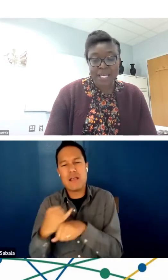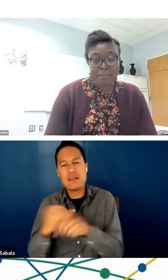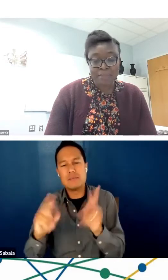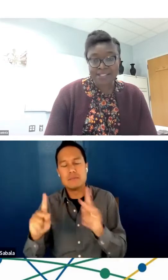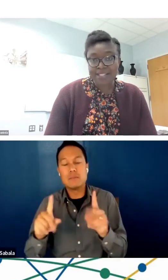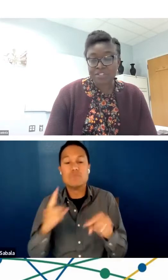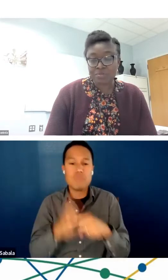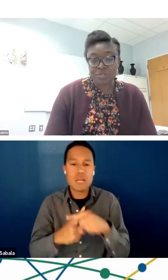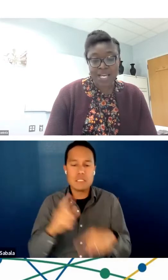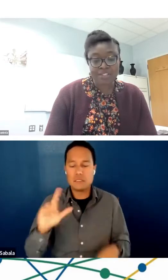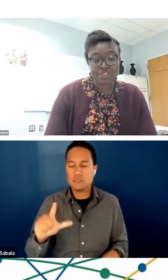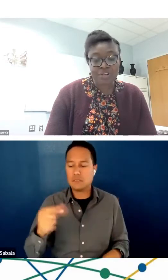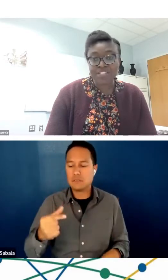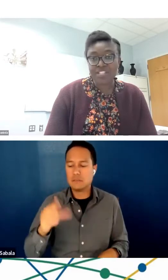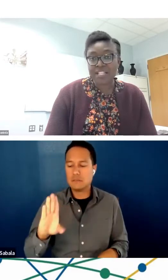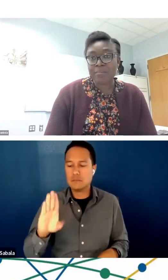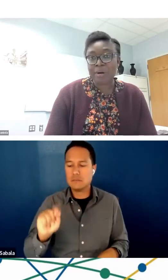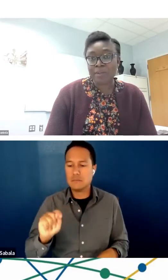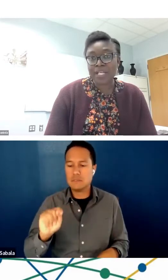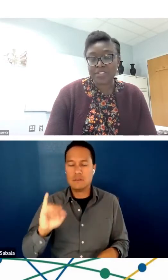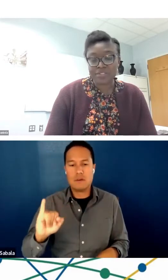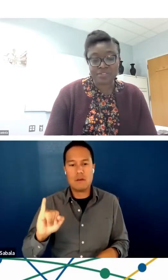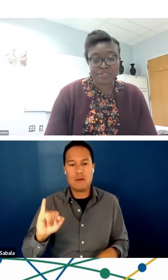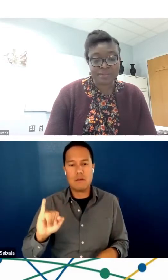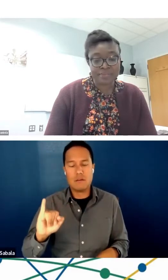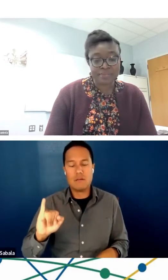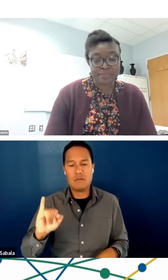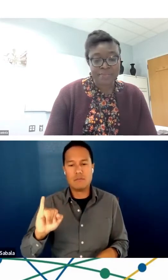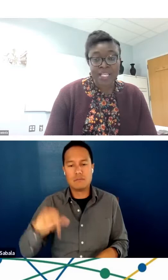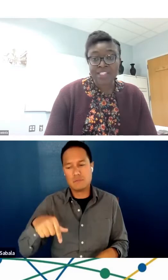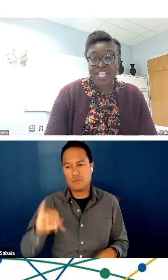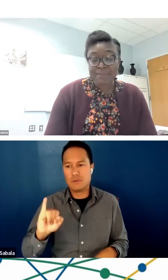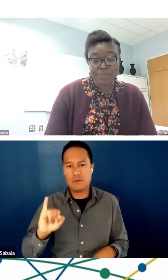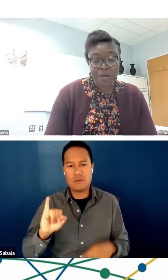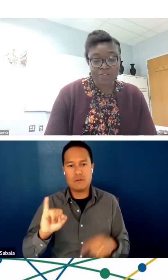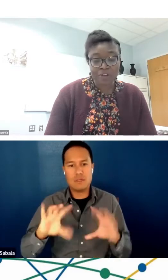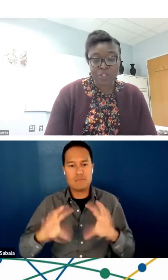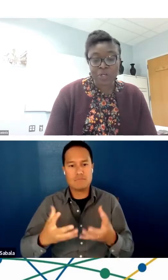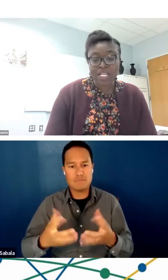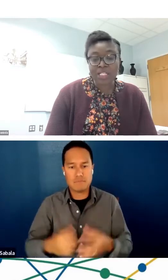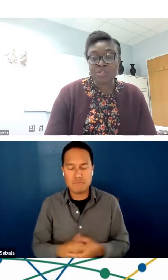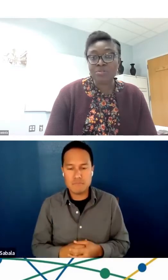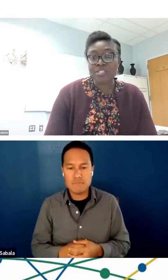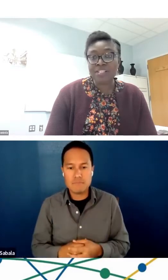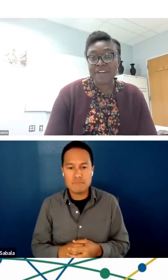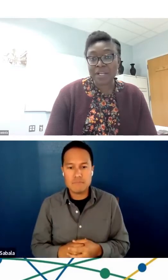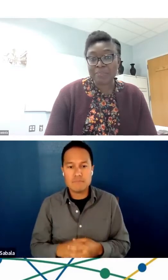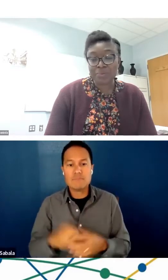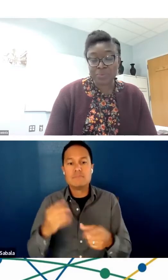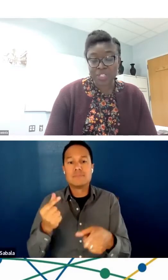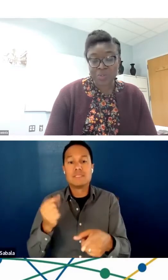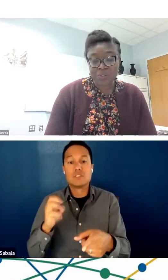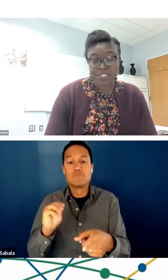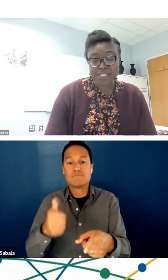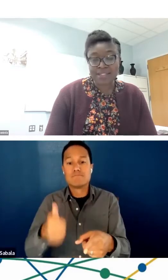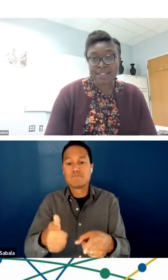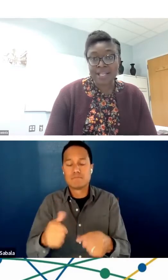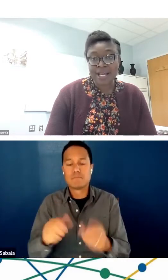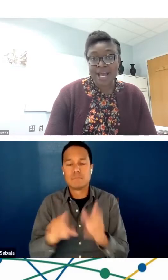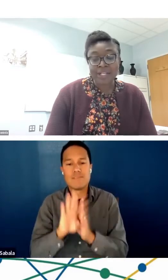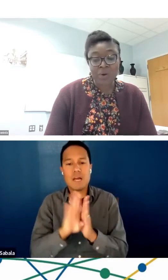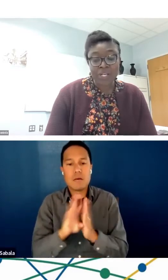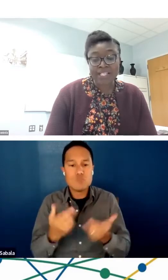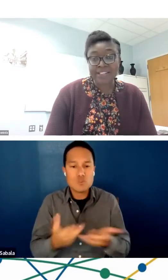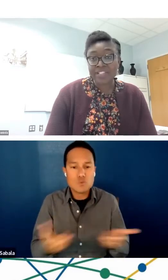gay, bisexual, and transgender populations. Jem's portfolio includes developing resources